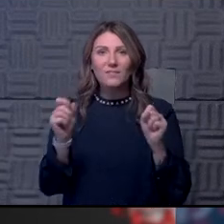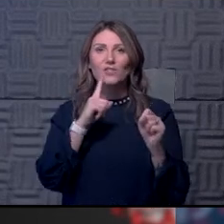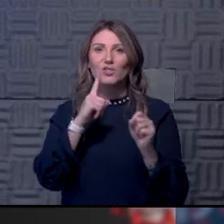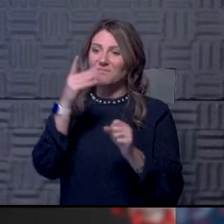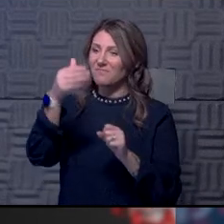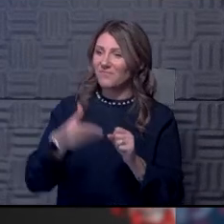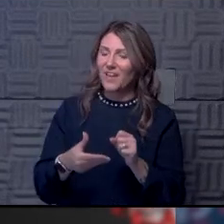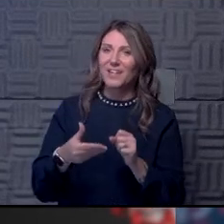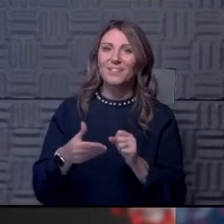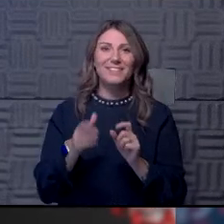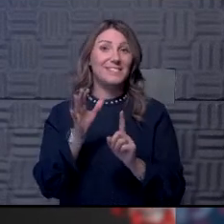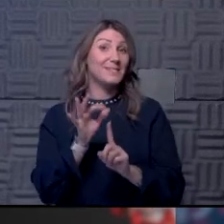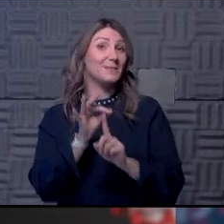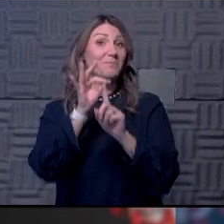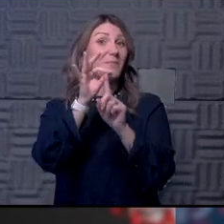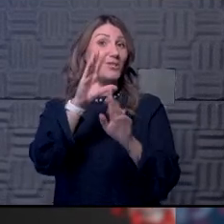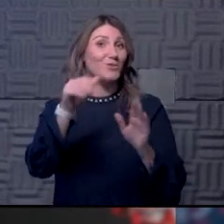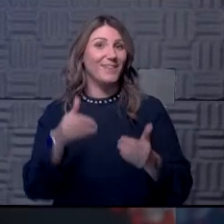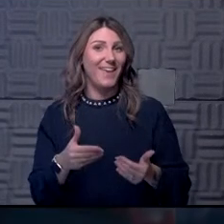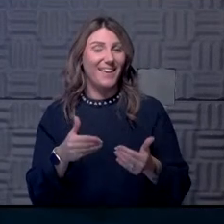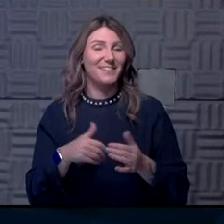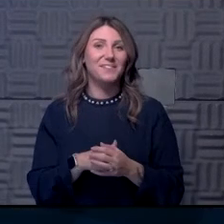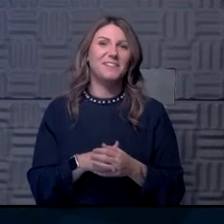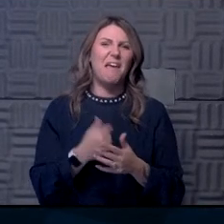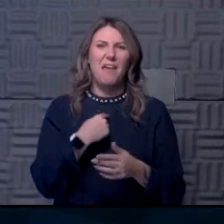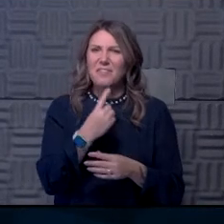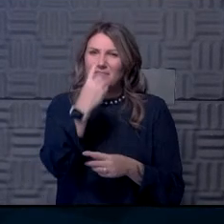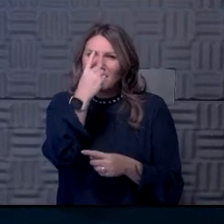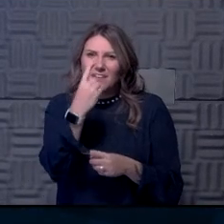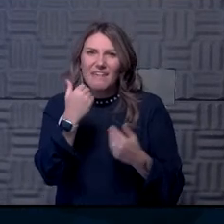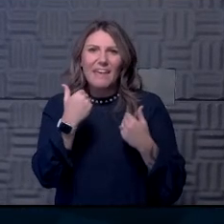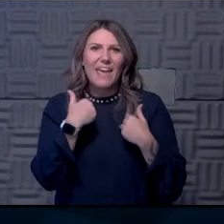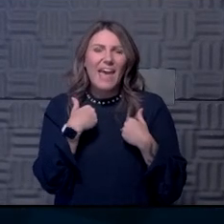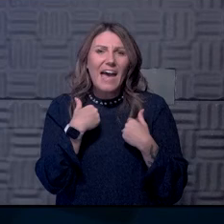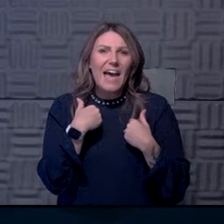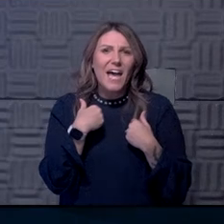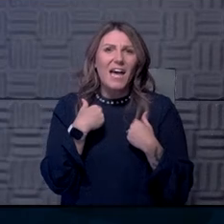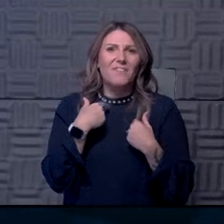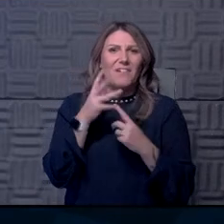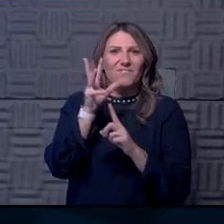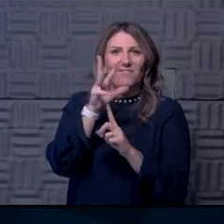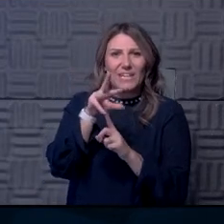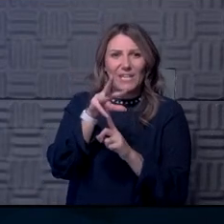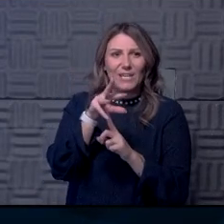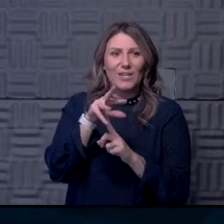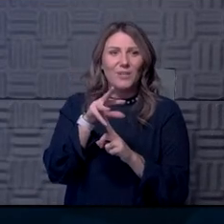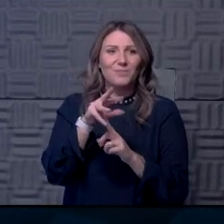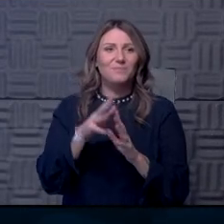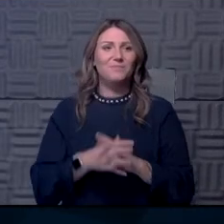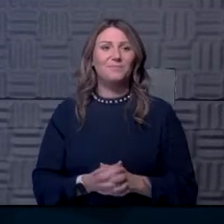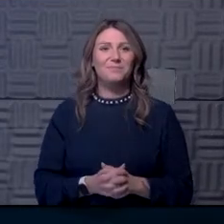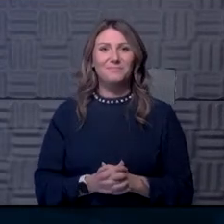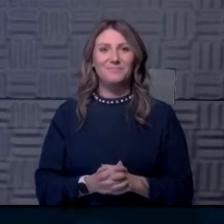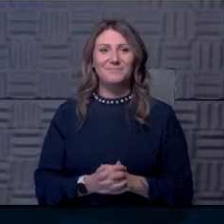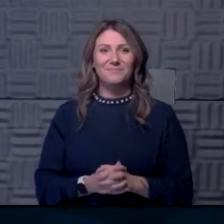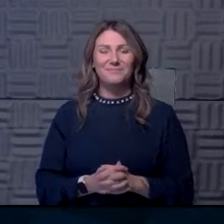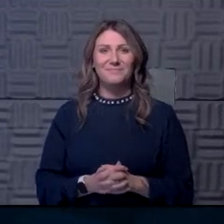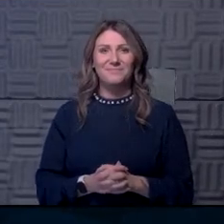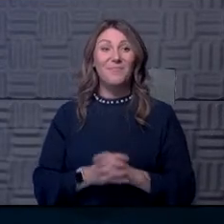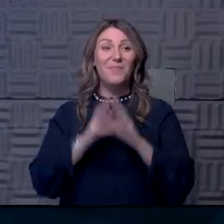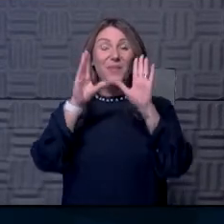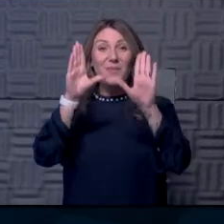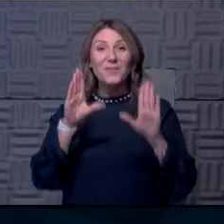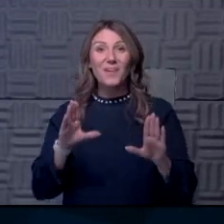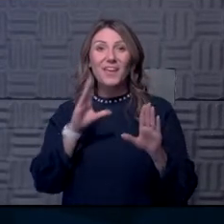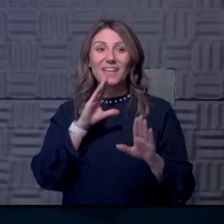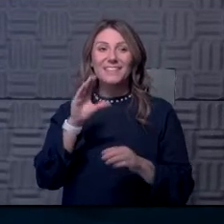some very special guests. I think we have video. Yep. It's playing. Great. So